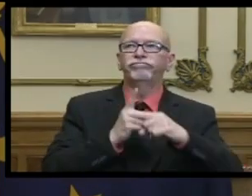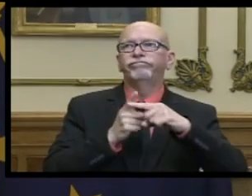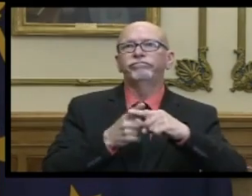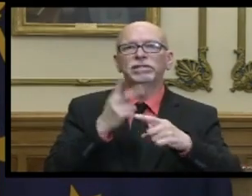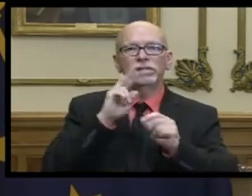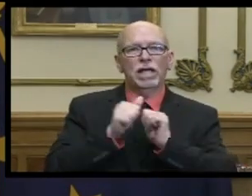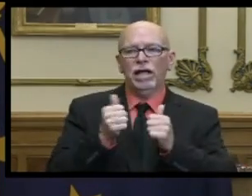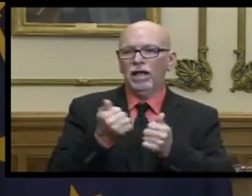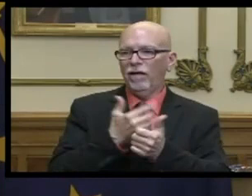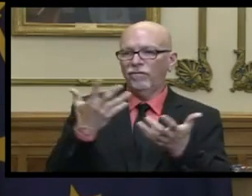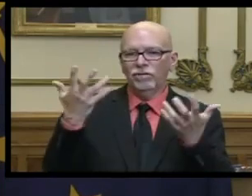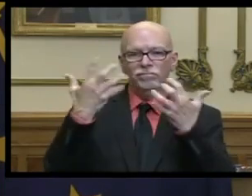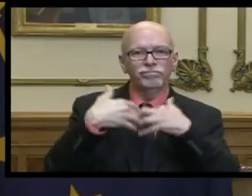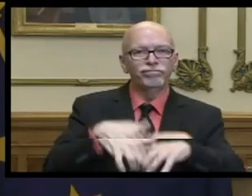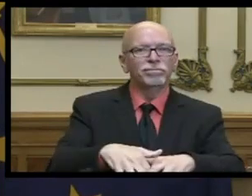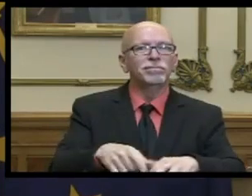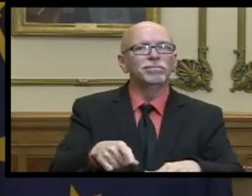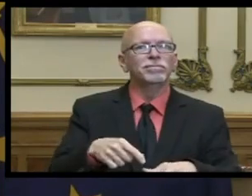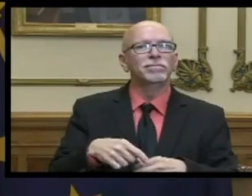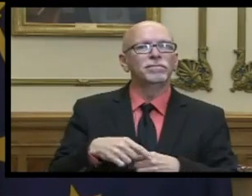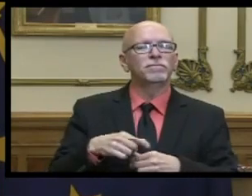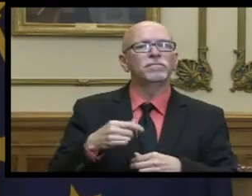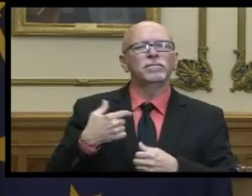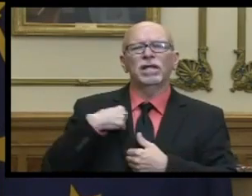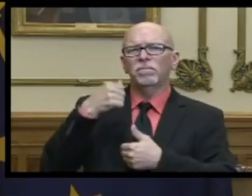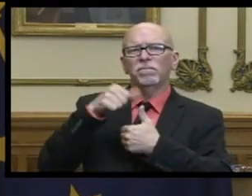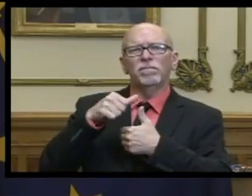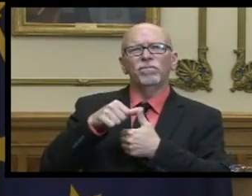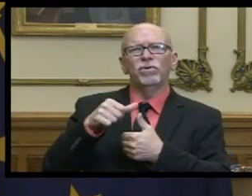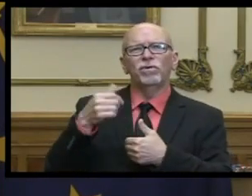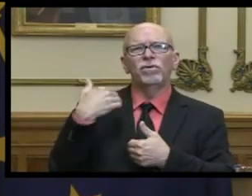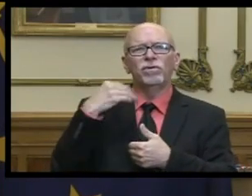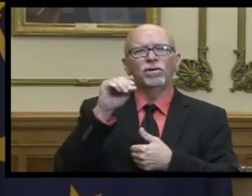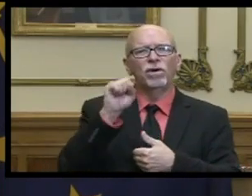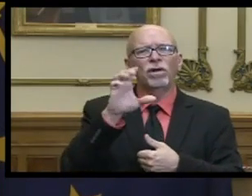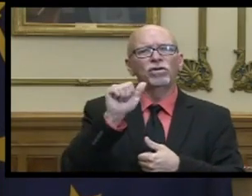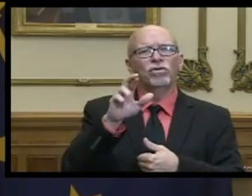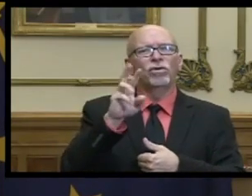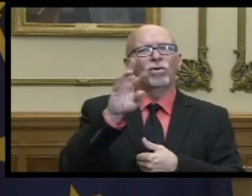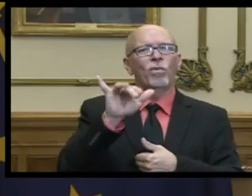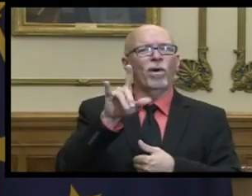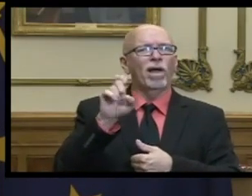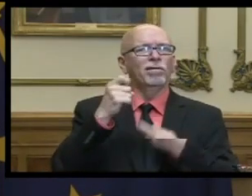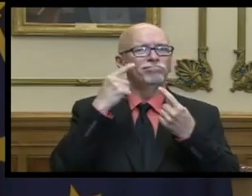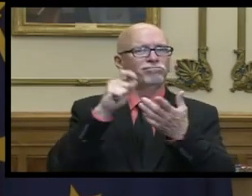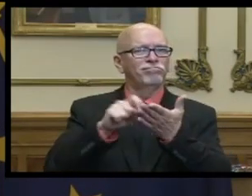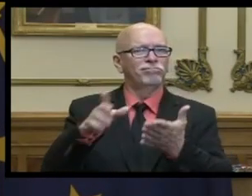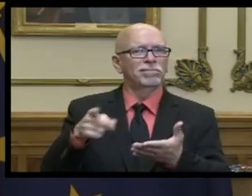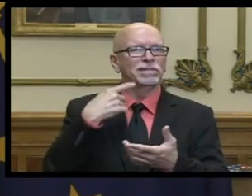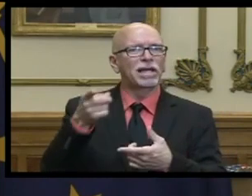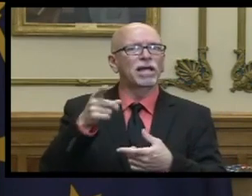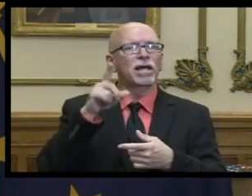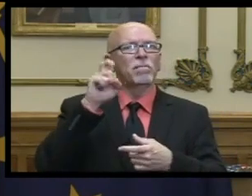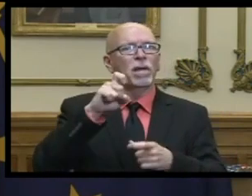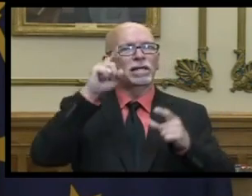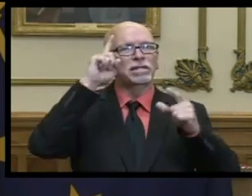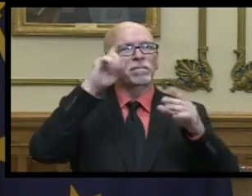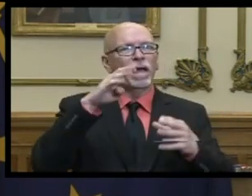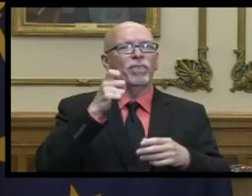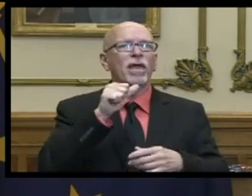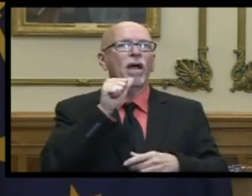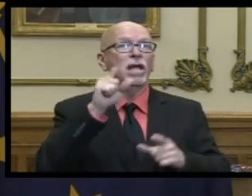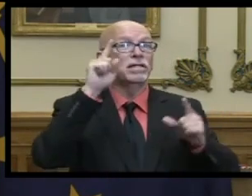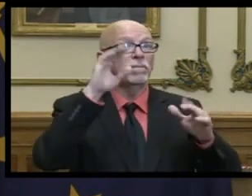how this is all unfolded we're trying to i i recall uh oscar wilde once said that to expect the unexpected